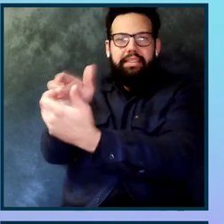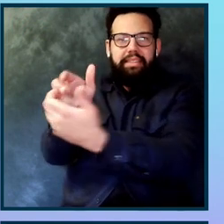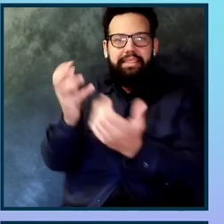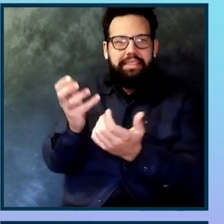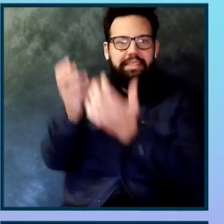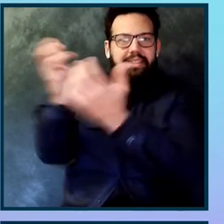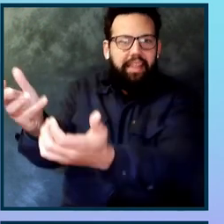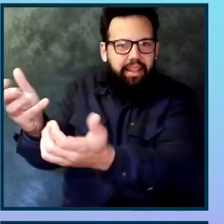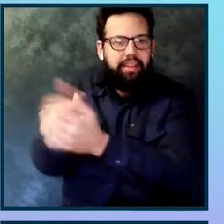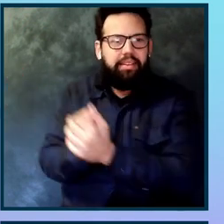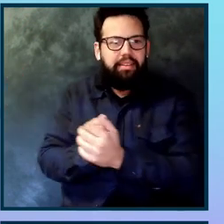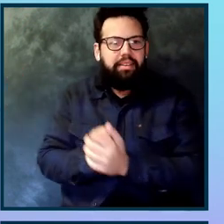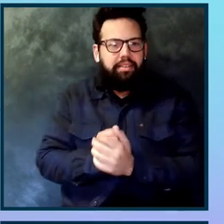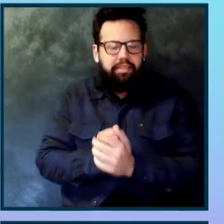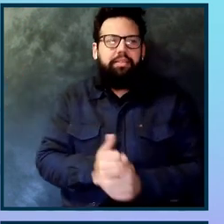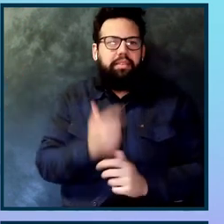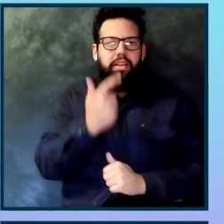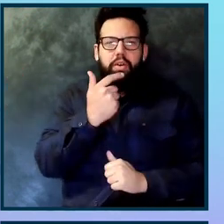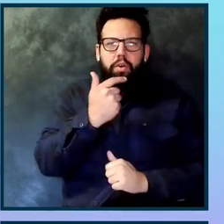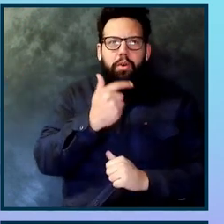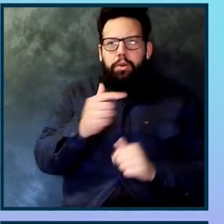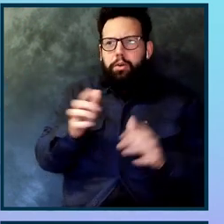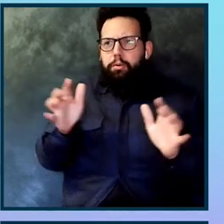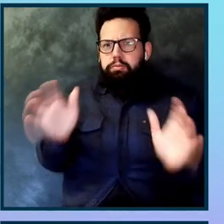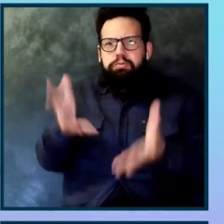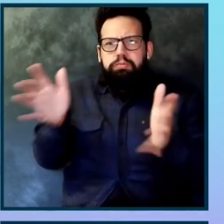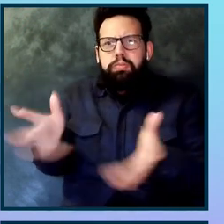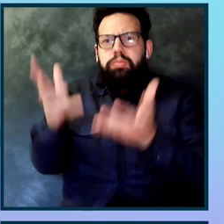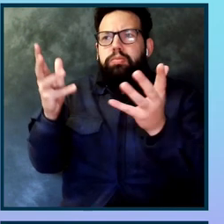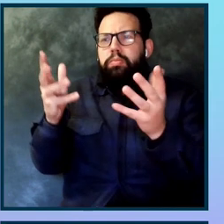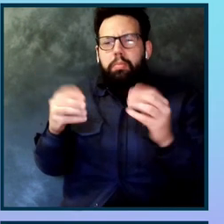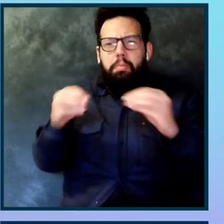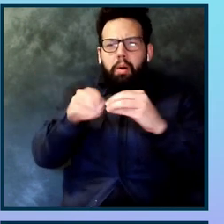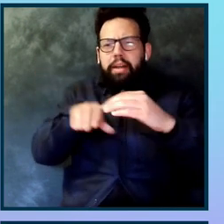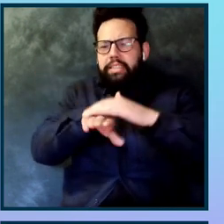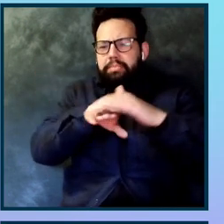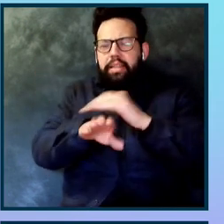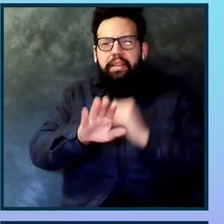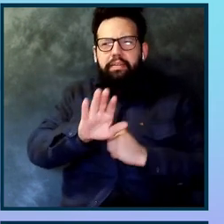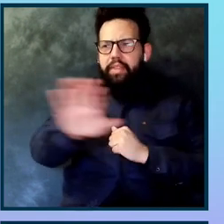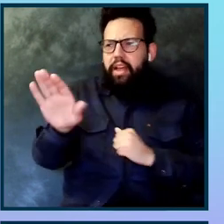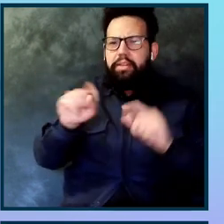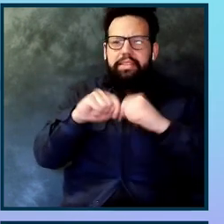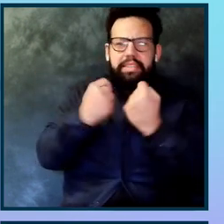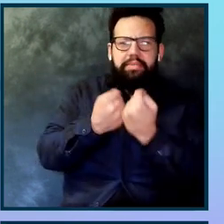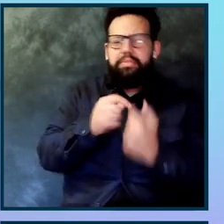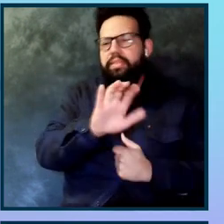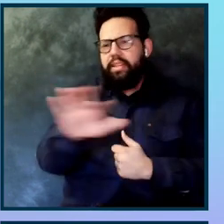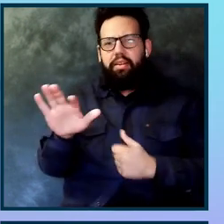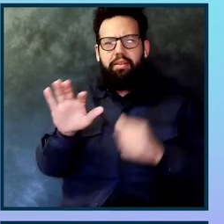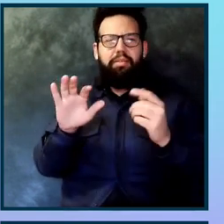accessibility across a very large number of teams and divisions within their organization. Deque is proud to